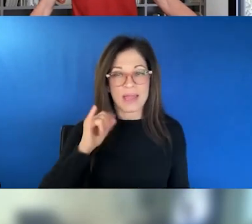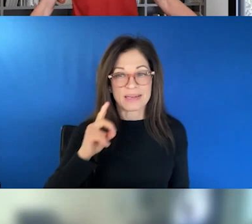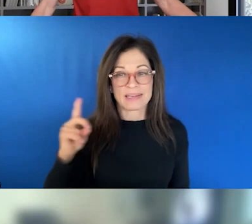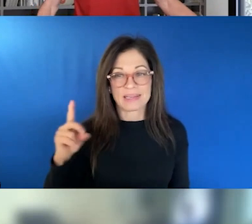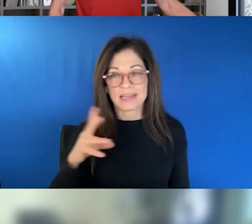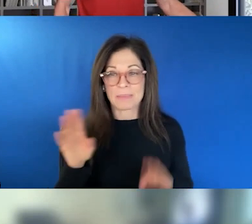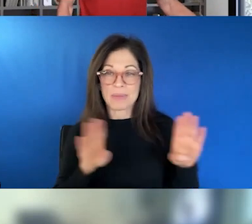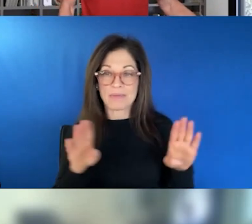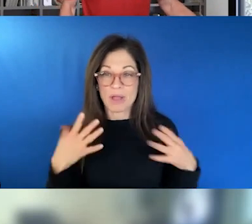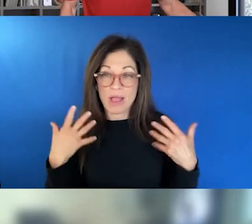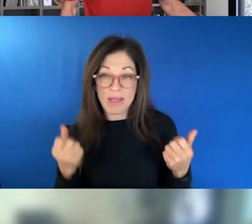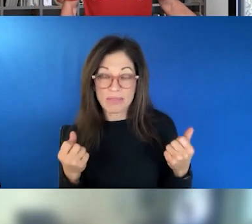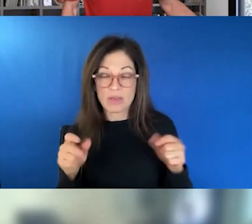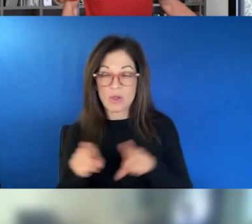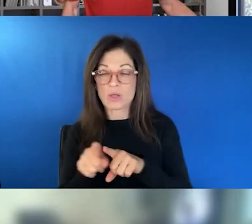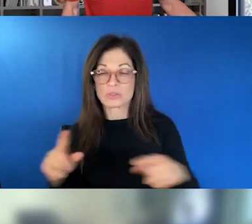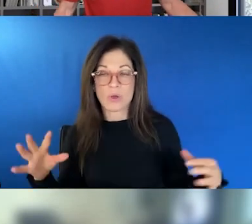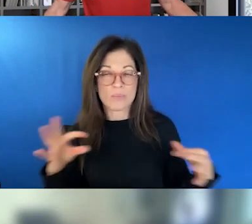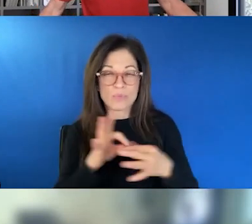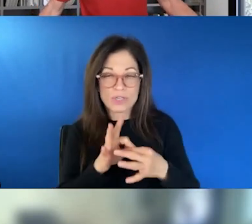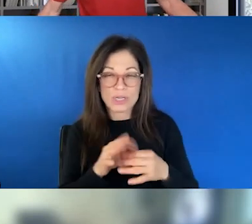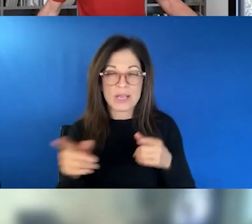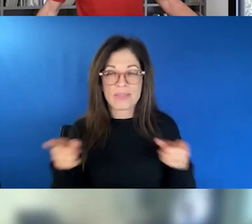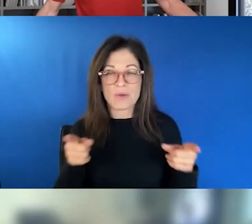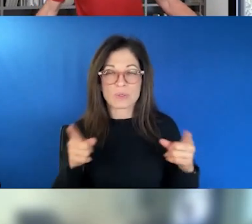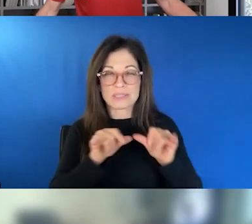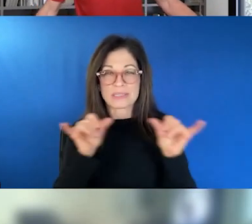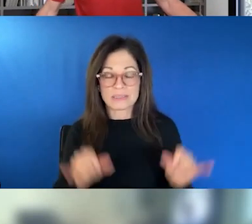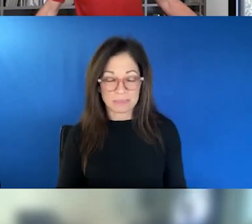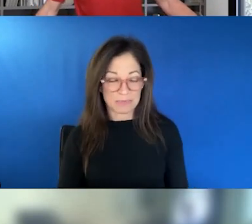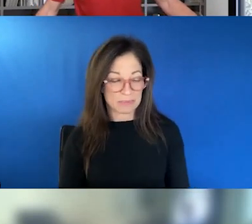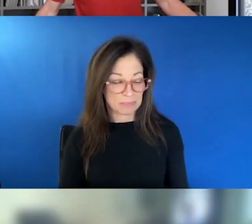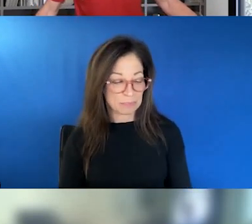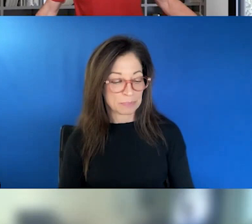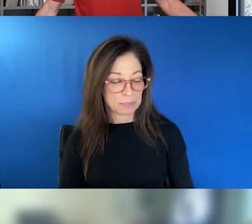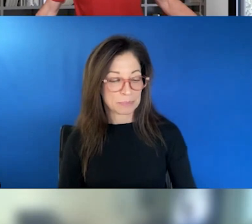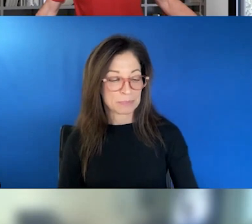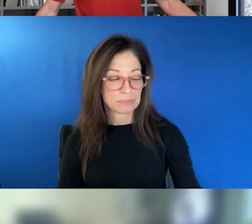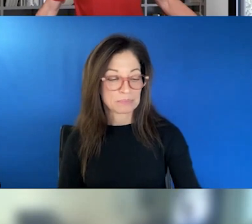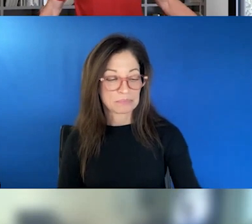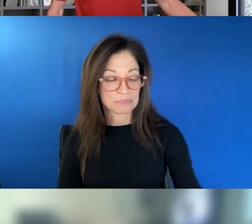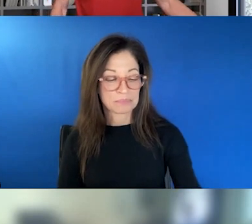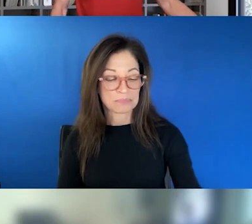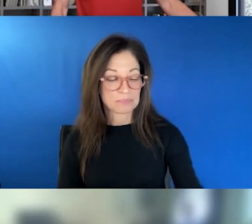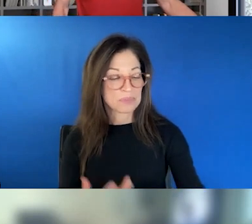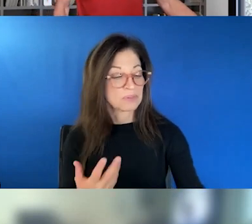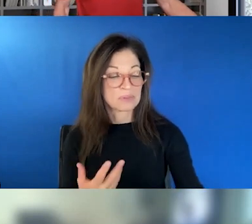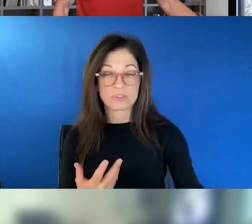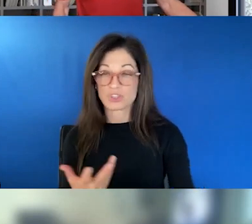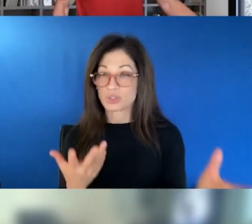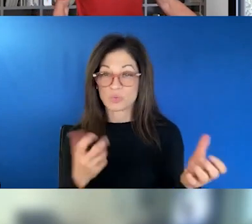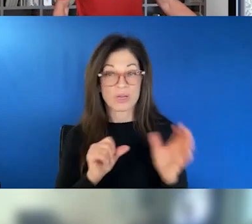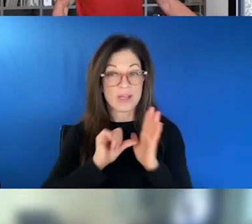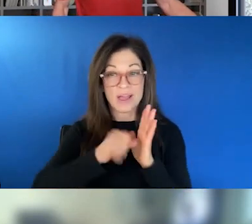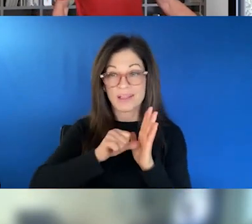and bridging those systems. So wanted, uh, to highlight that and invite everybody to hold